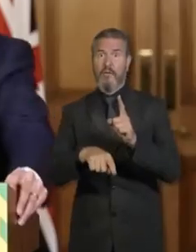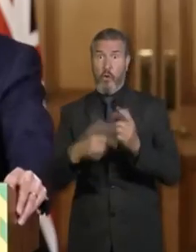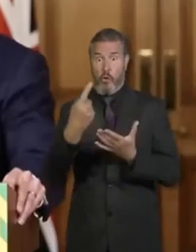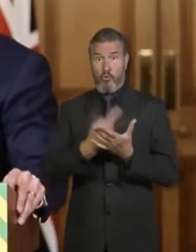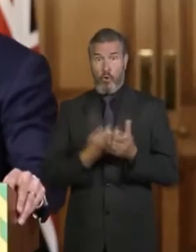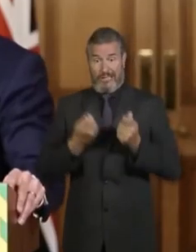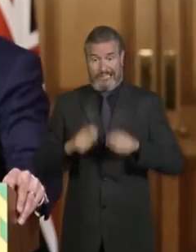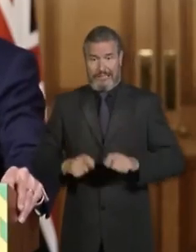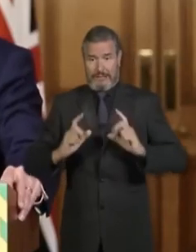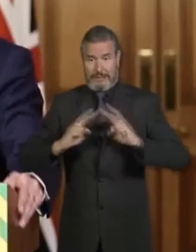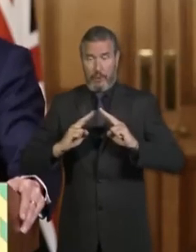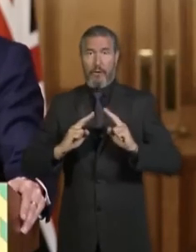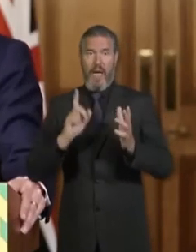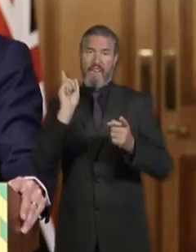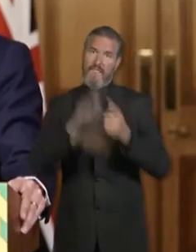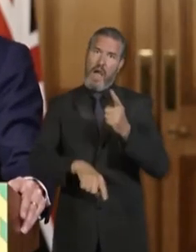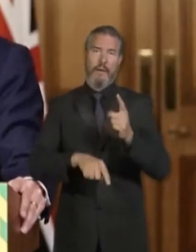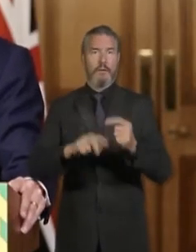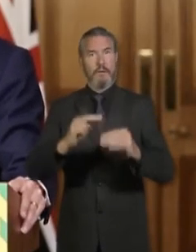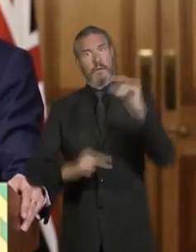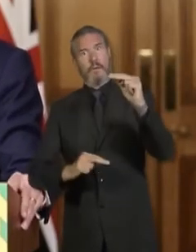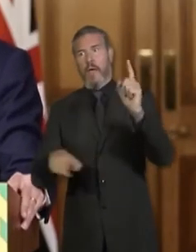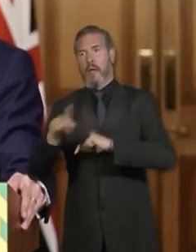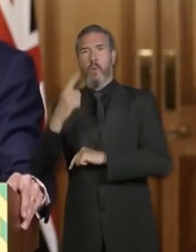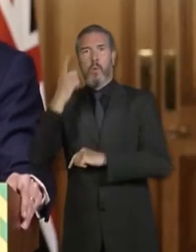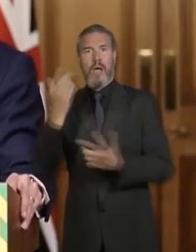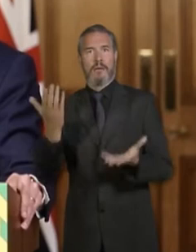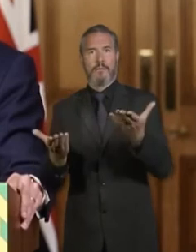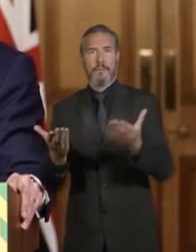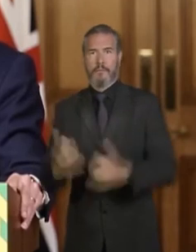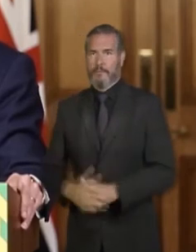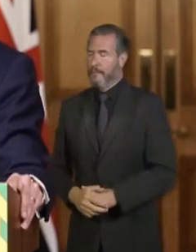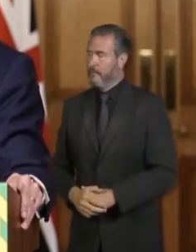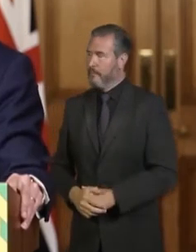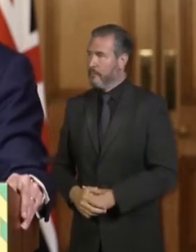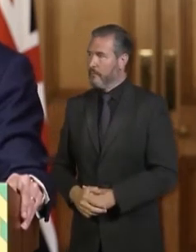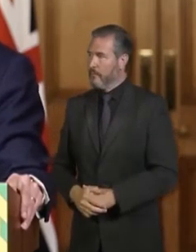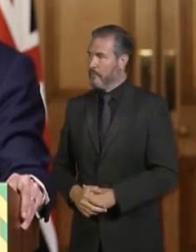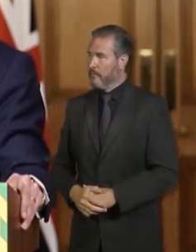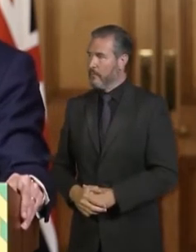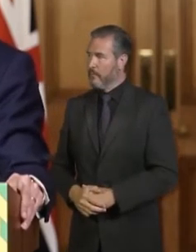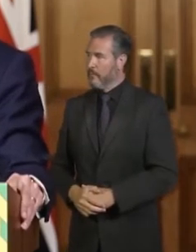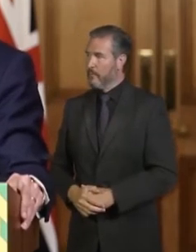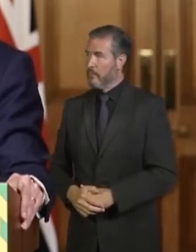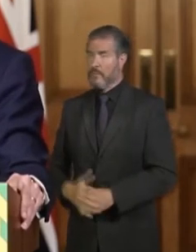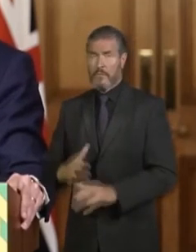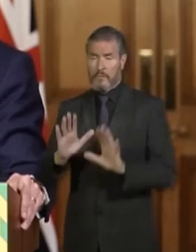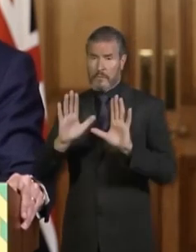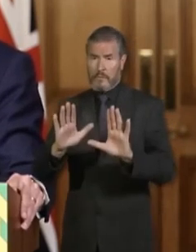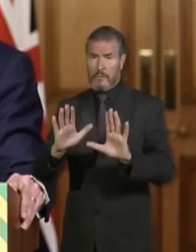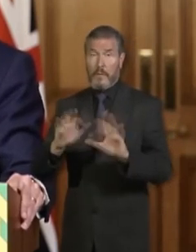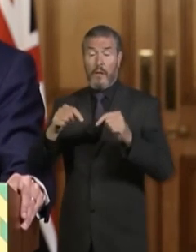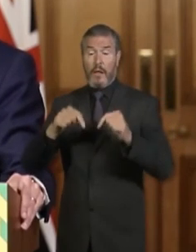Haroon, the absolutely critical piece of work is to